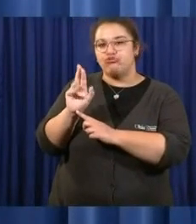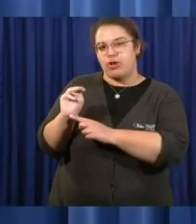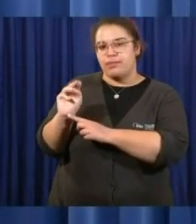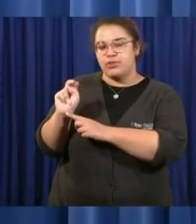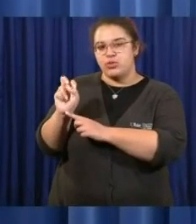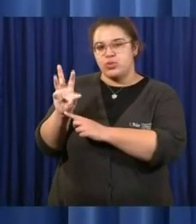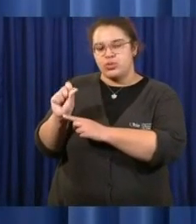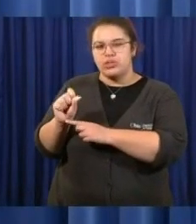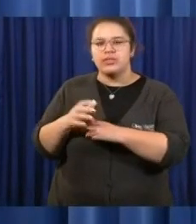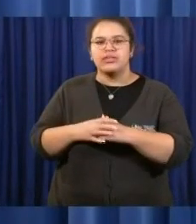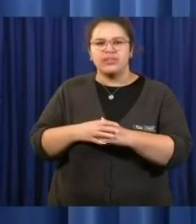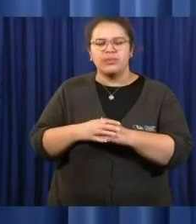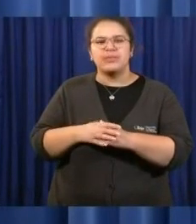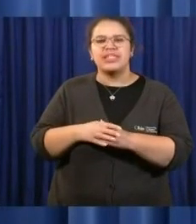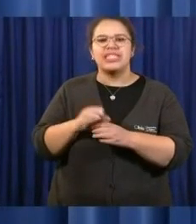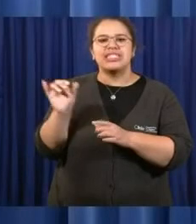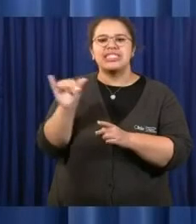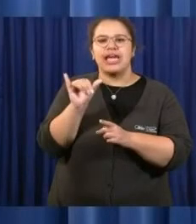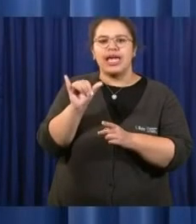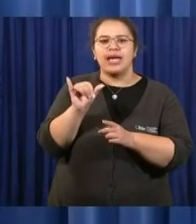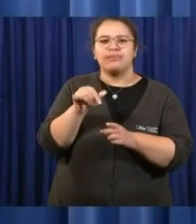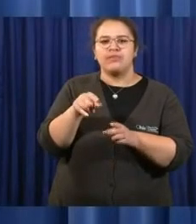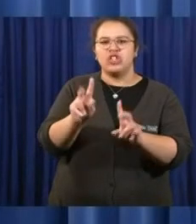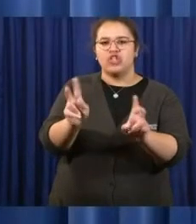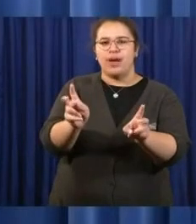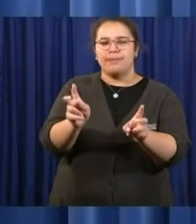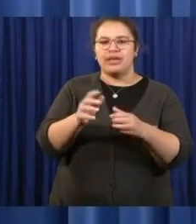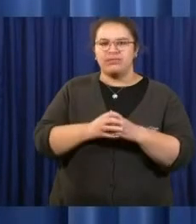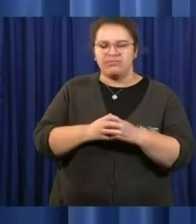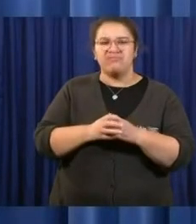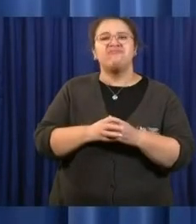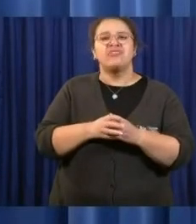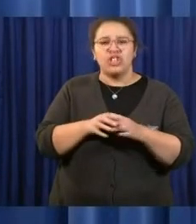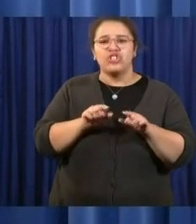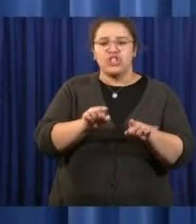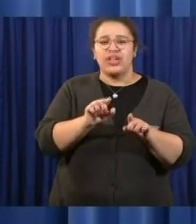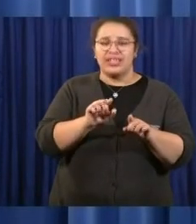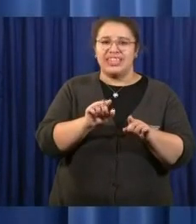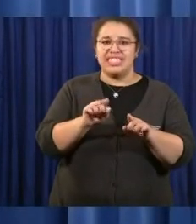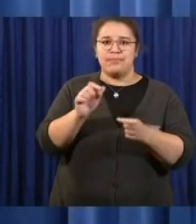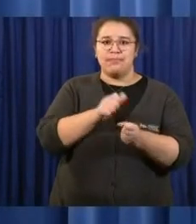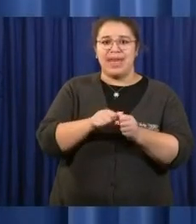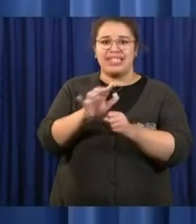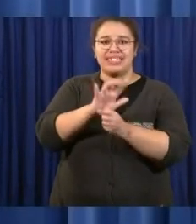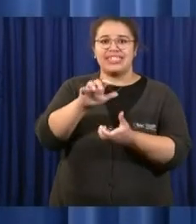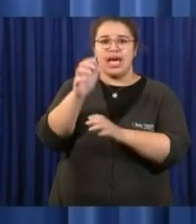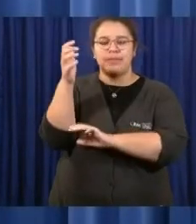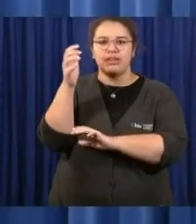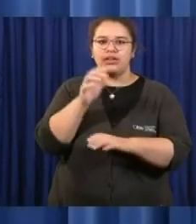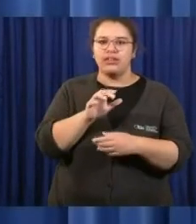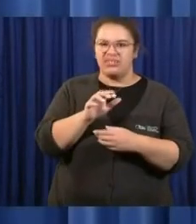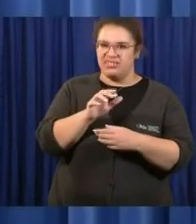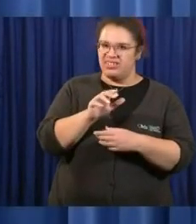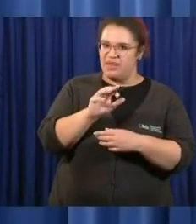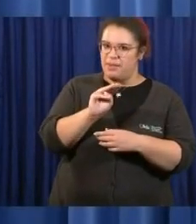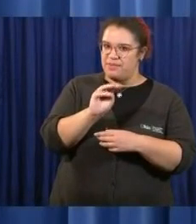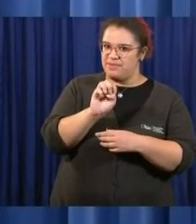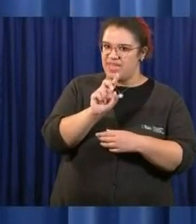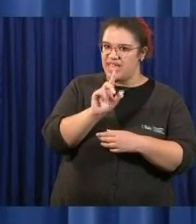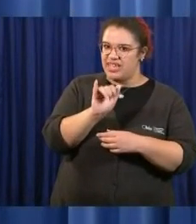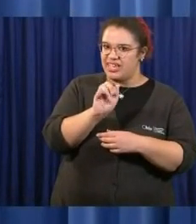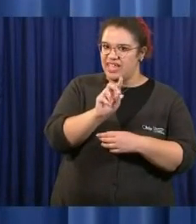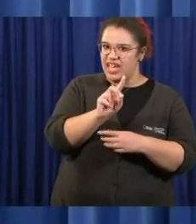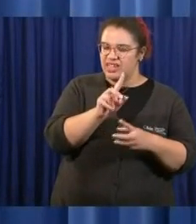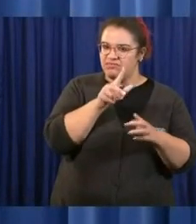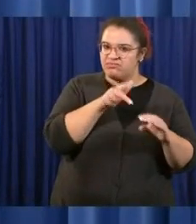deep cut to Medicaid during a pandemic? And also, prisons make up 7.7 percent of the budget. Why no cuts